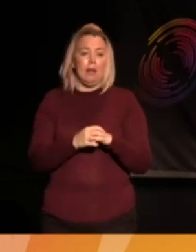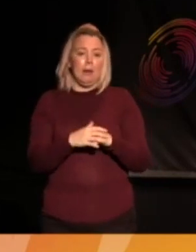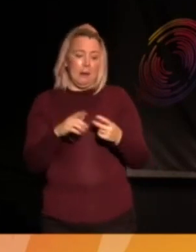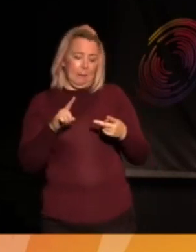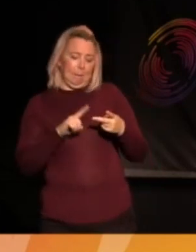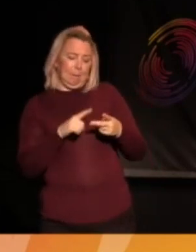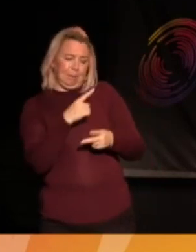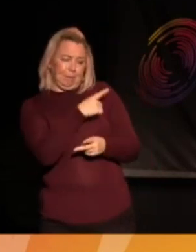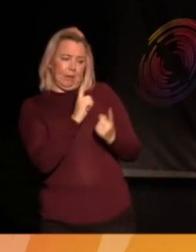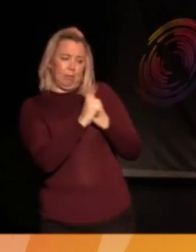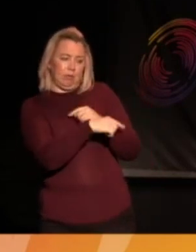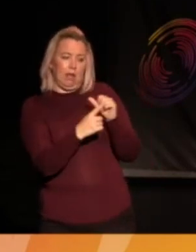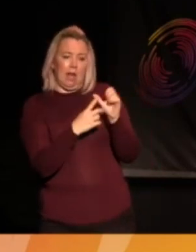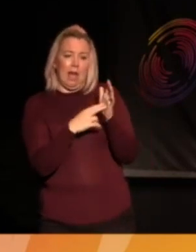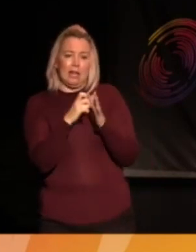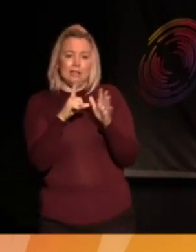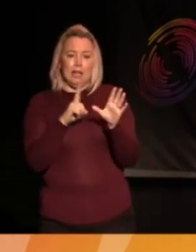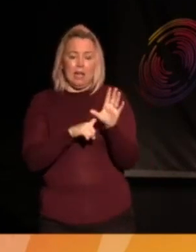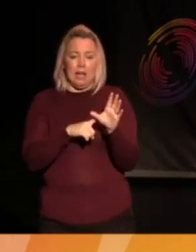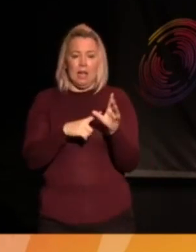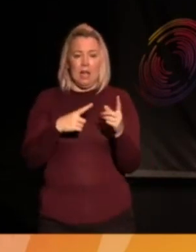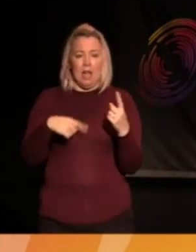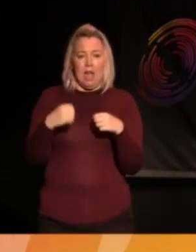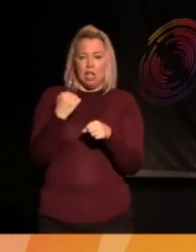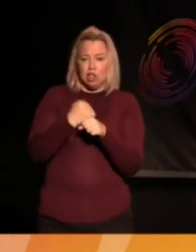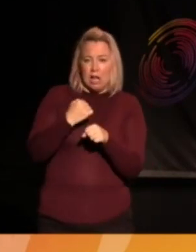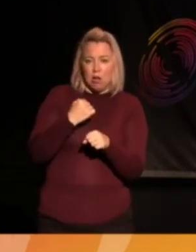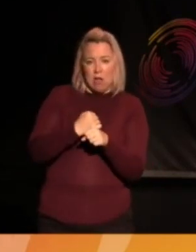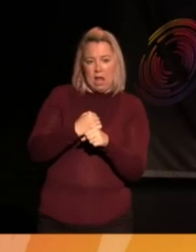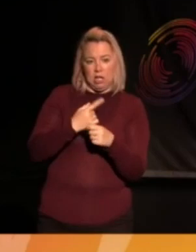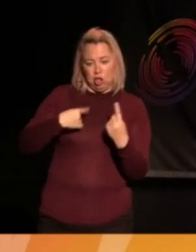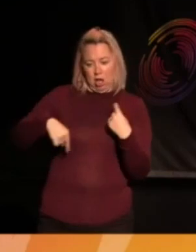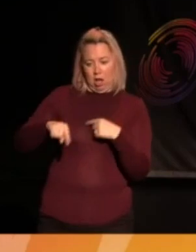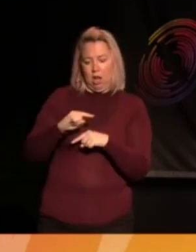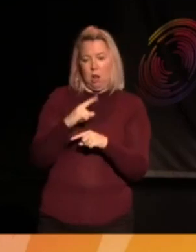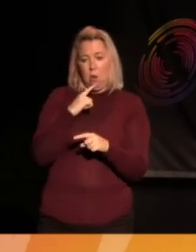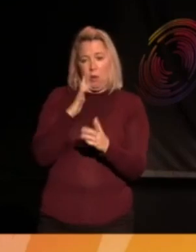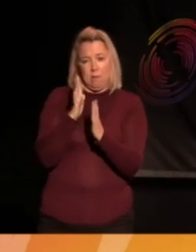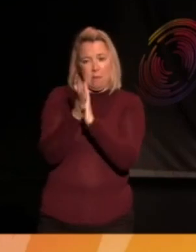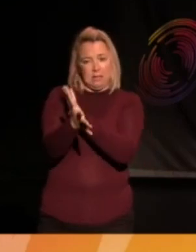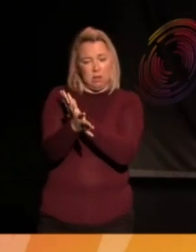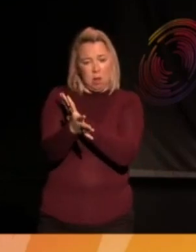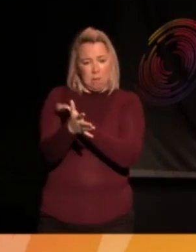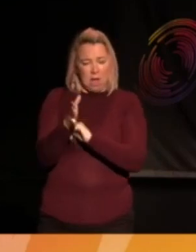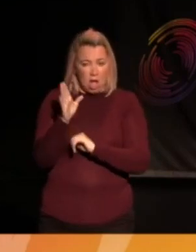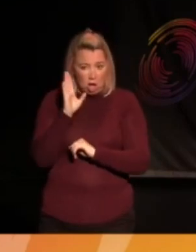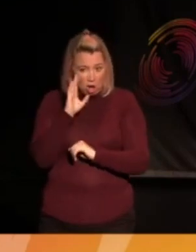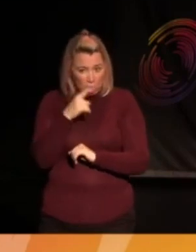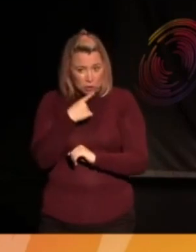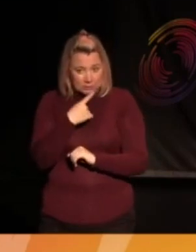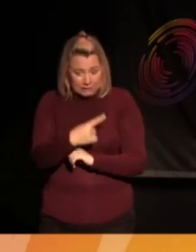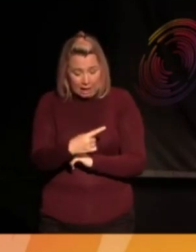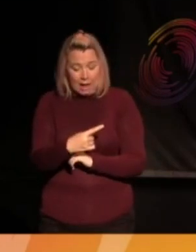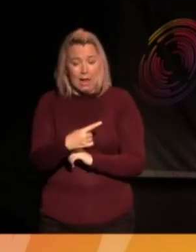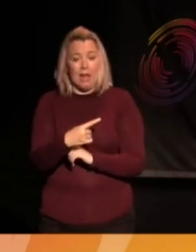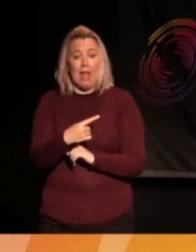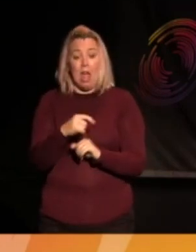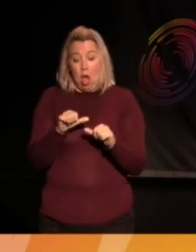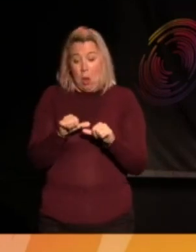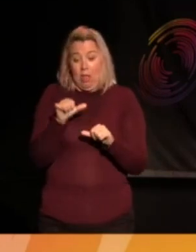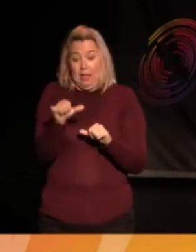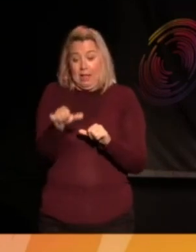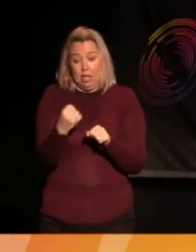say, us generation of politicians have messed up. I think I heard you say that. And so the next